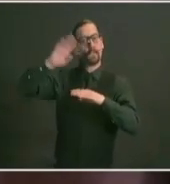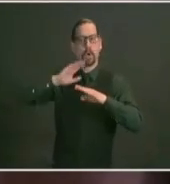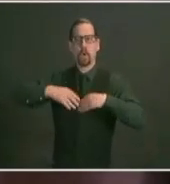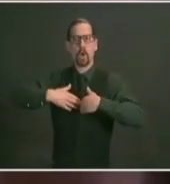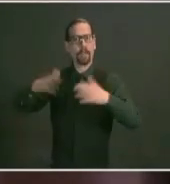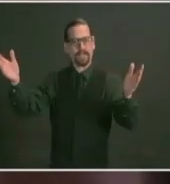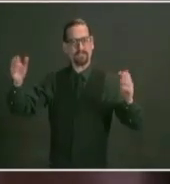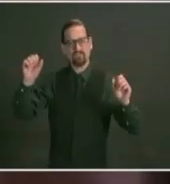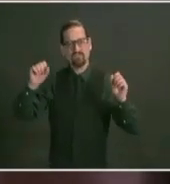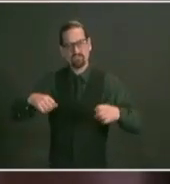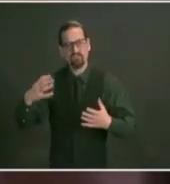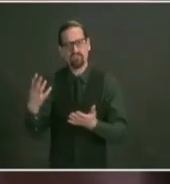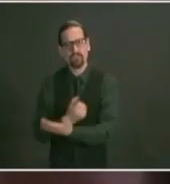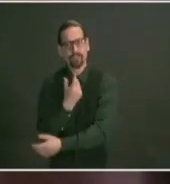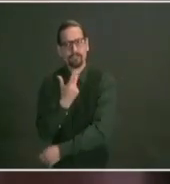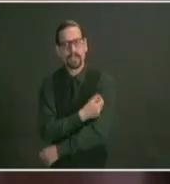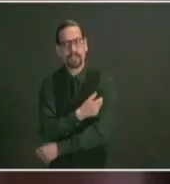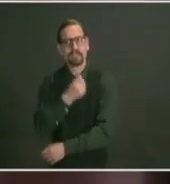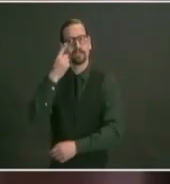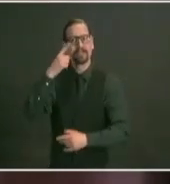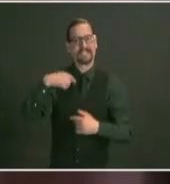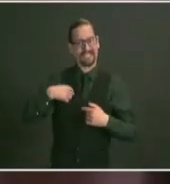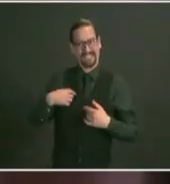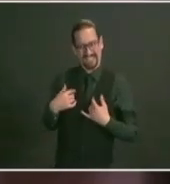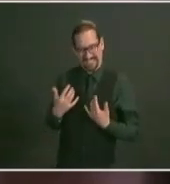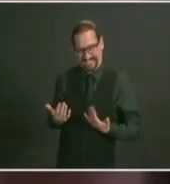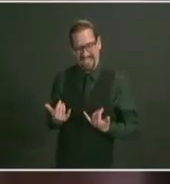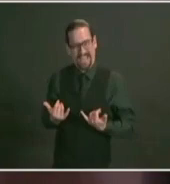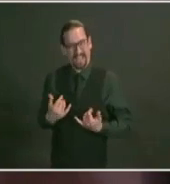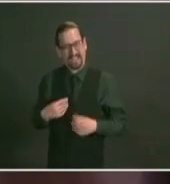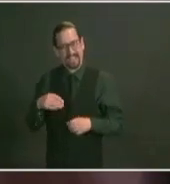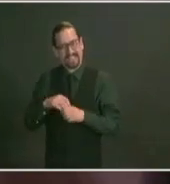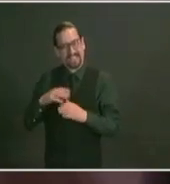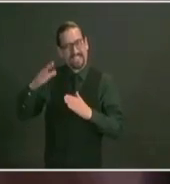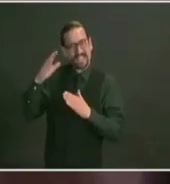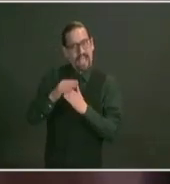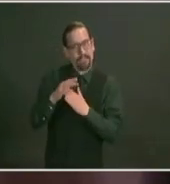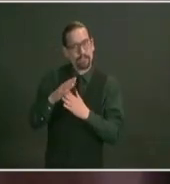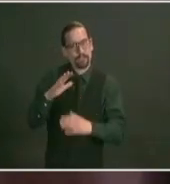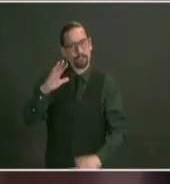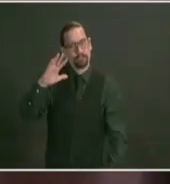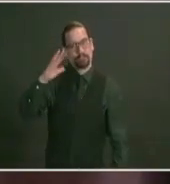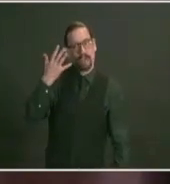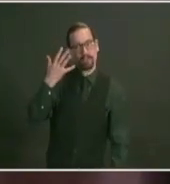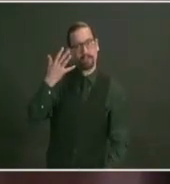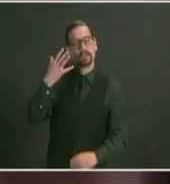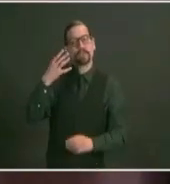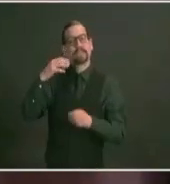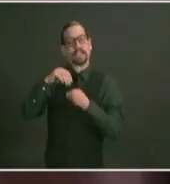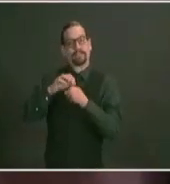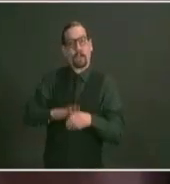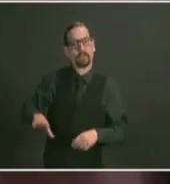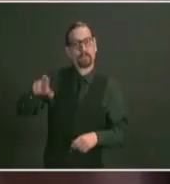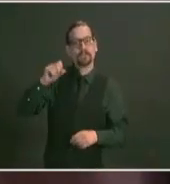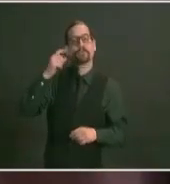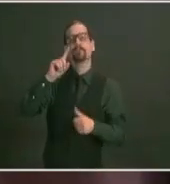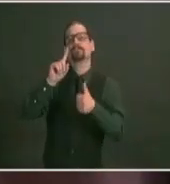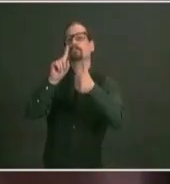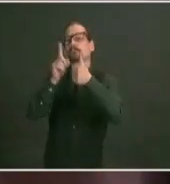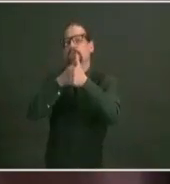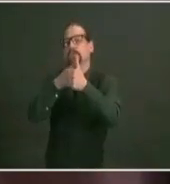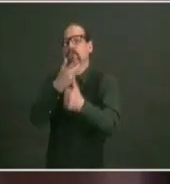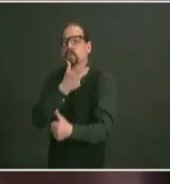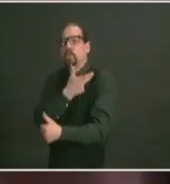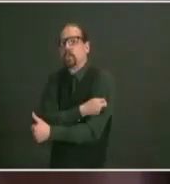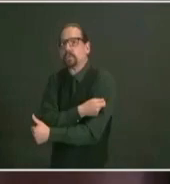five nationally with getting first doses into people's arms so we are equipped to doing it and we'll continue to refine as